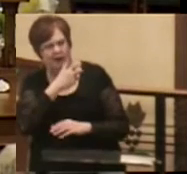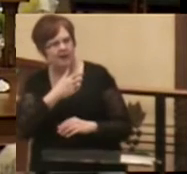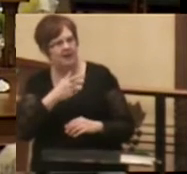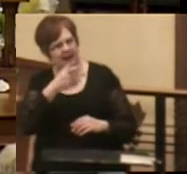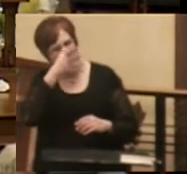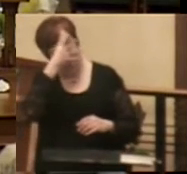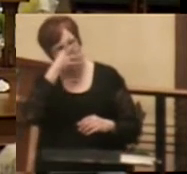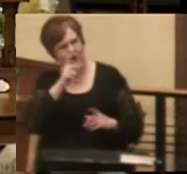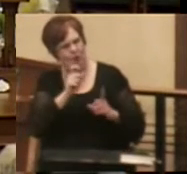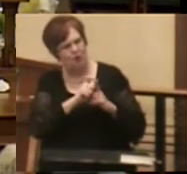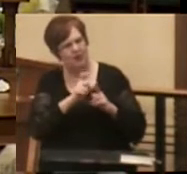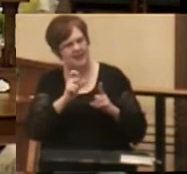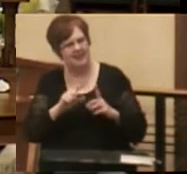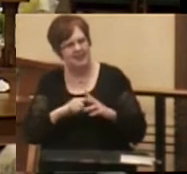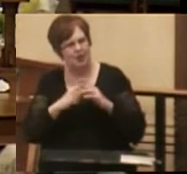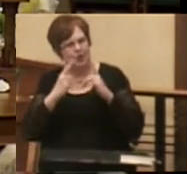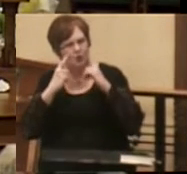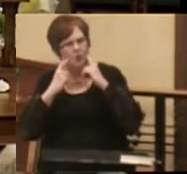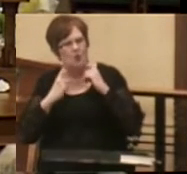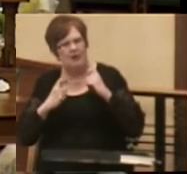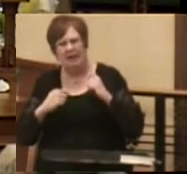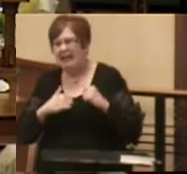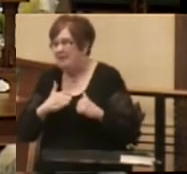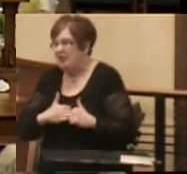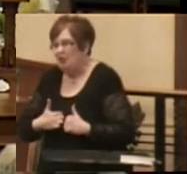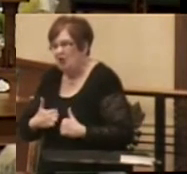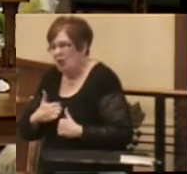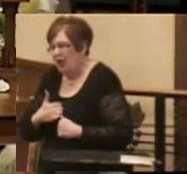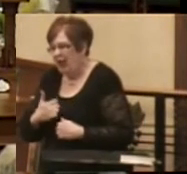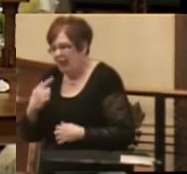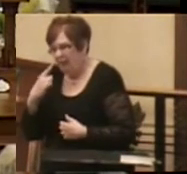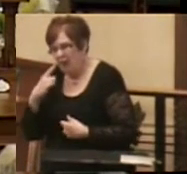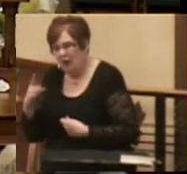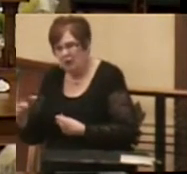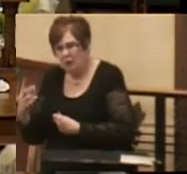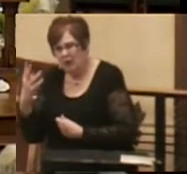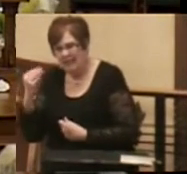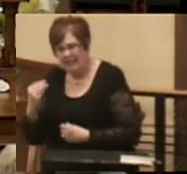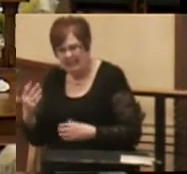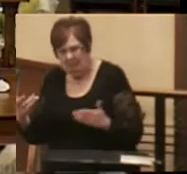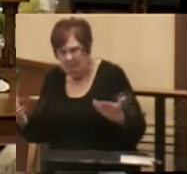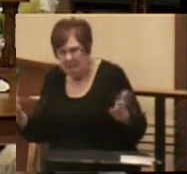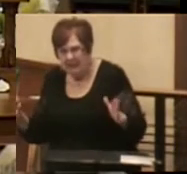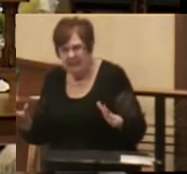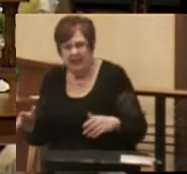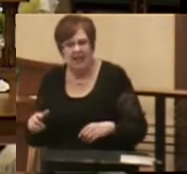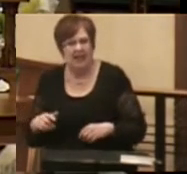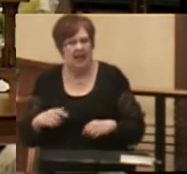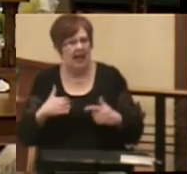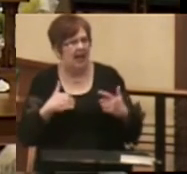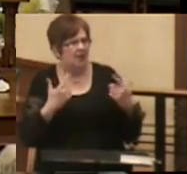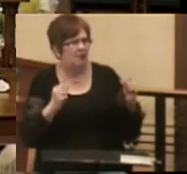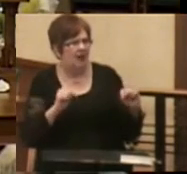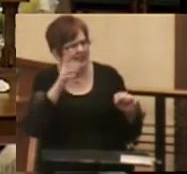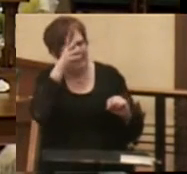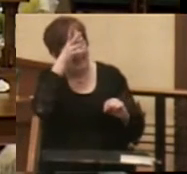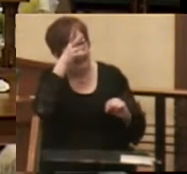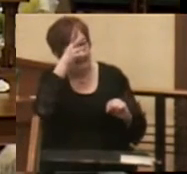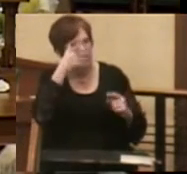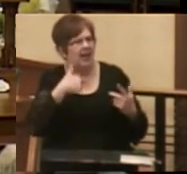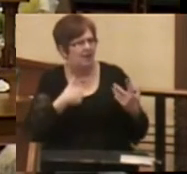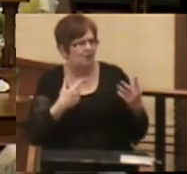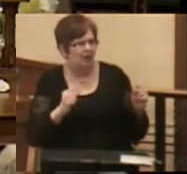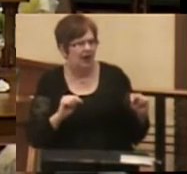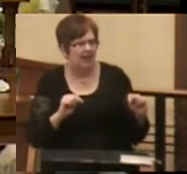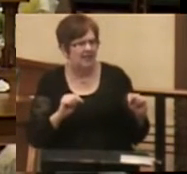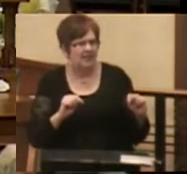to weep again. Oh, I'm sorry, he said. I thought that you were asleep. She said, I tried, daddy. Daddy,